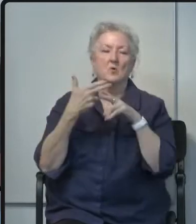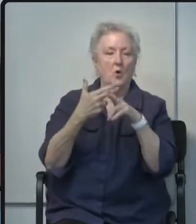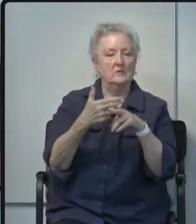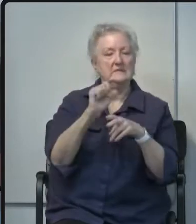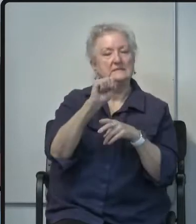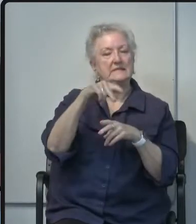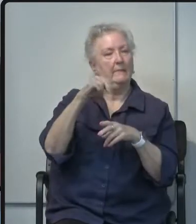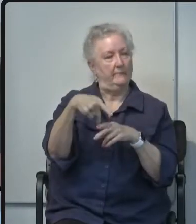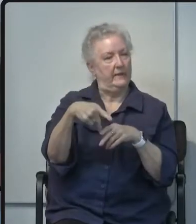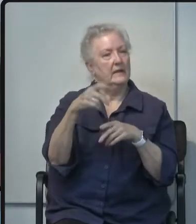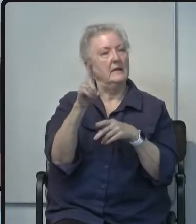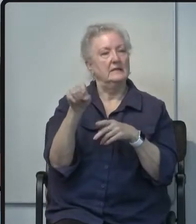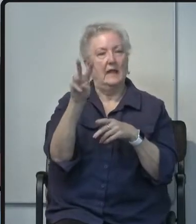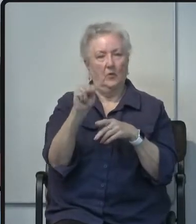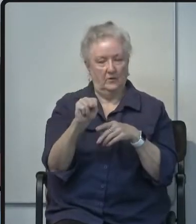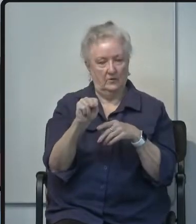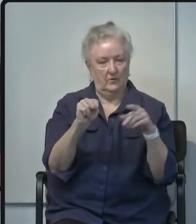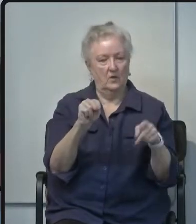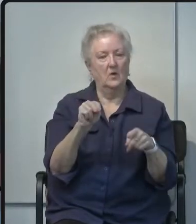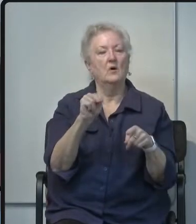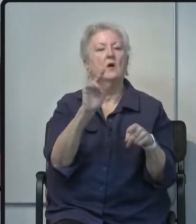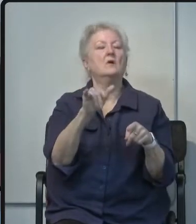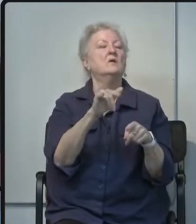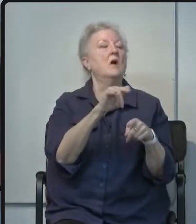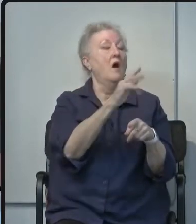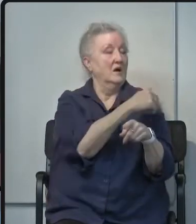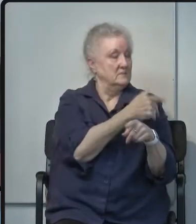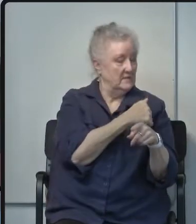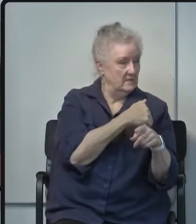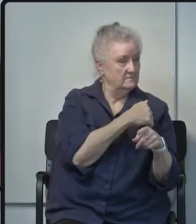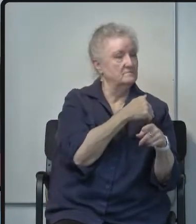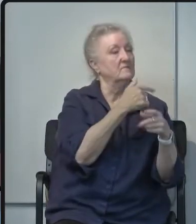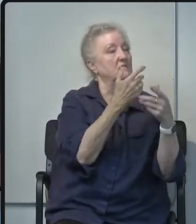hospitalized patients until they have fully recovered